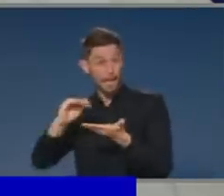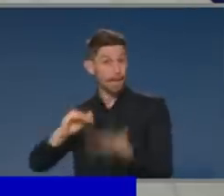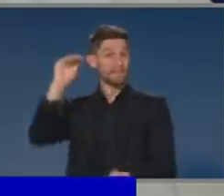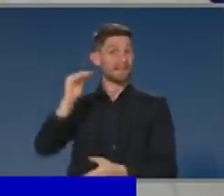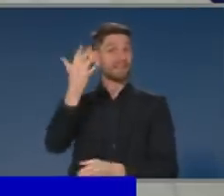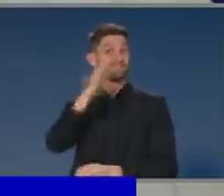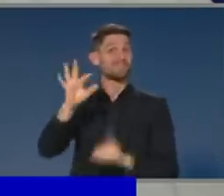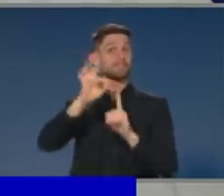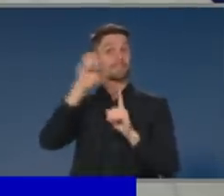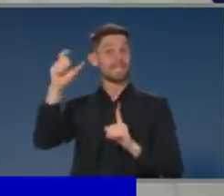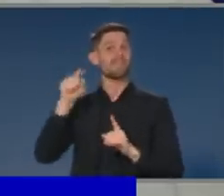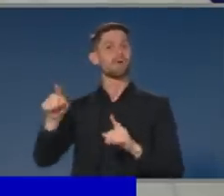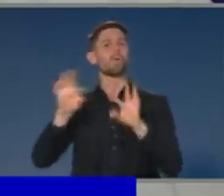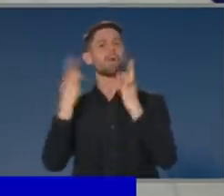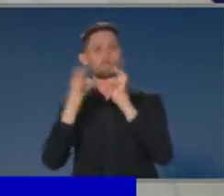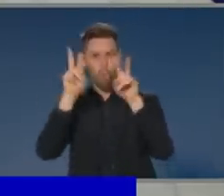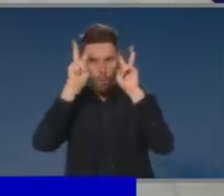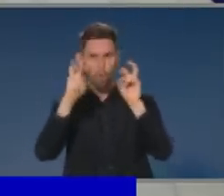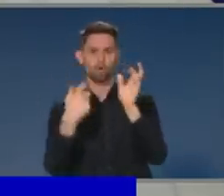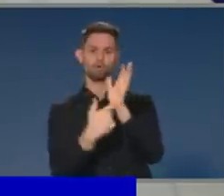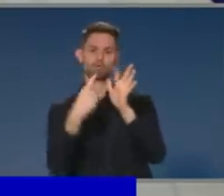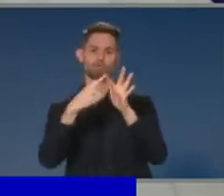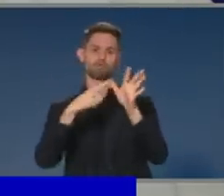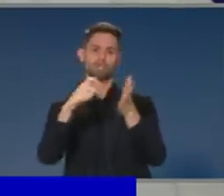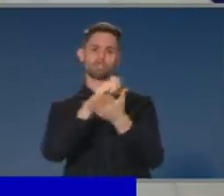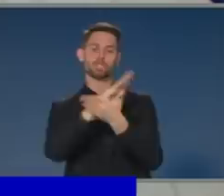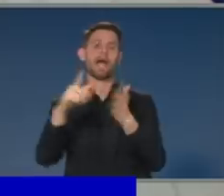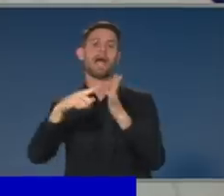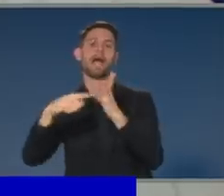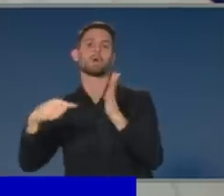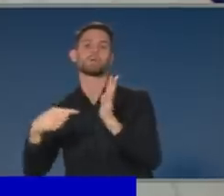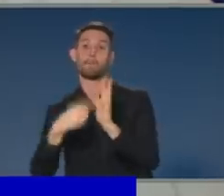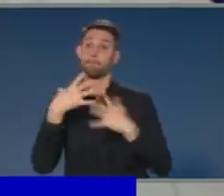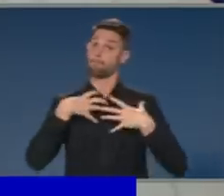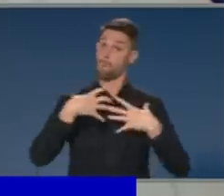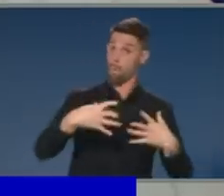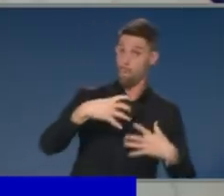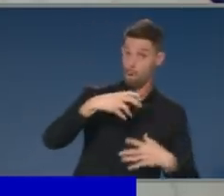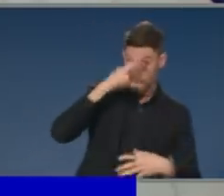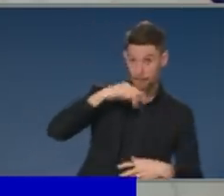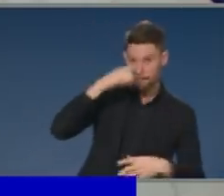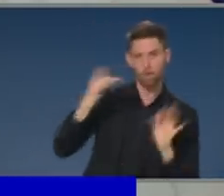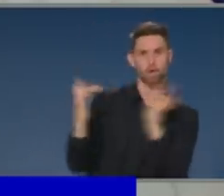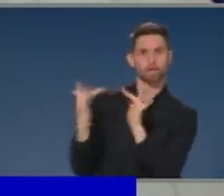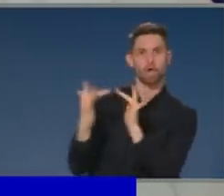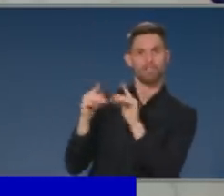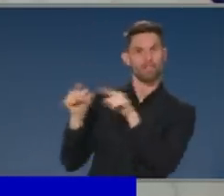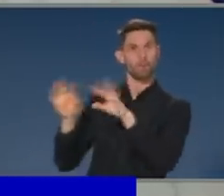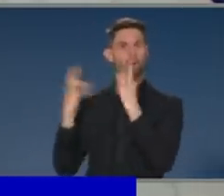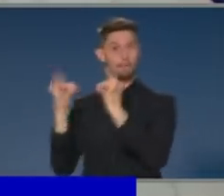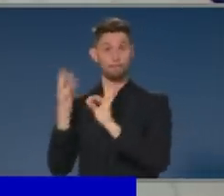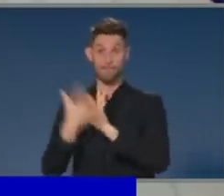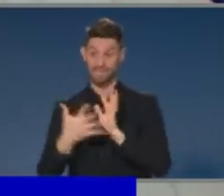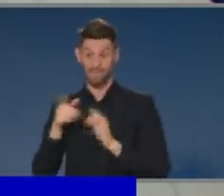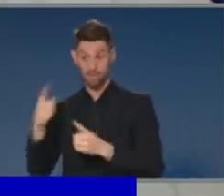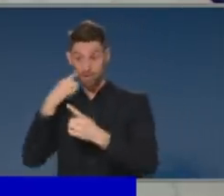Out's services and looking at what's there. So we know that young people are concerned, we know that this is impacting on them, and we know the risks.